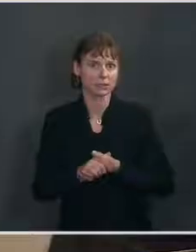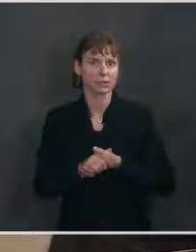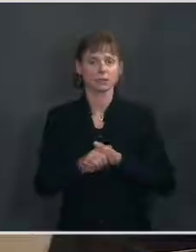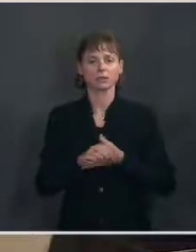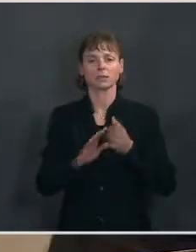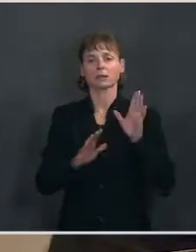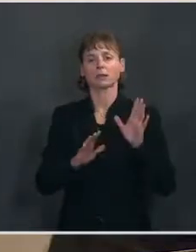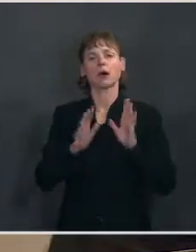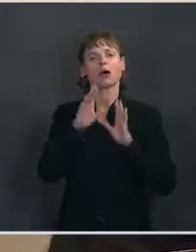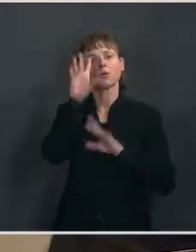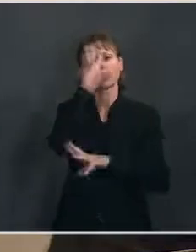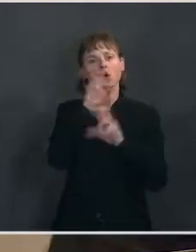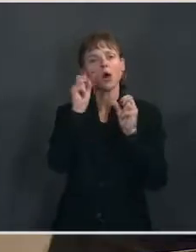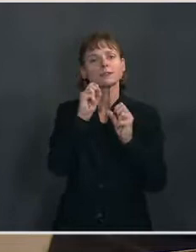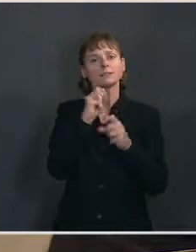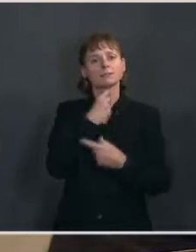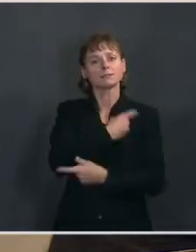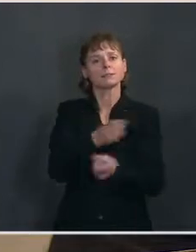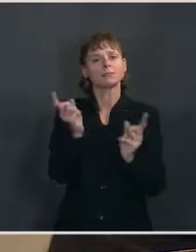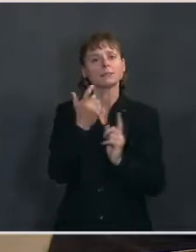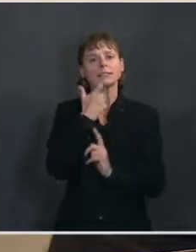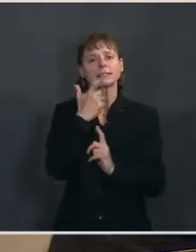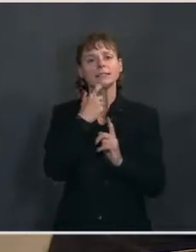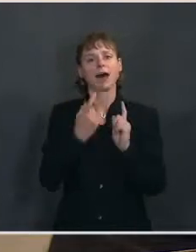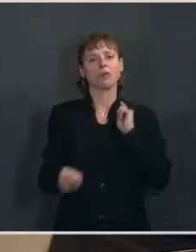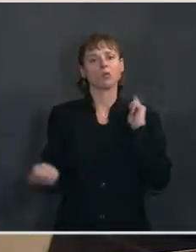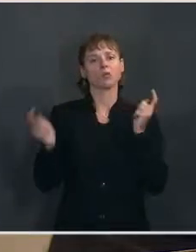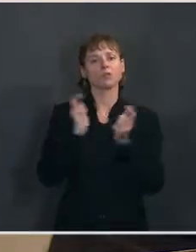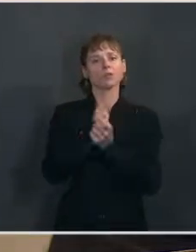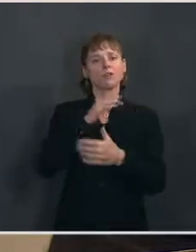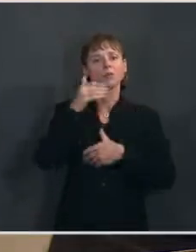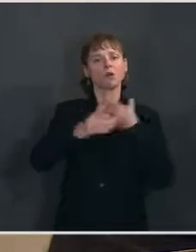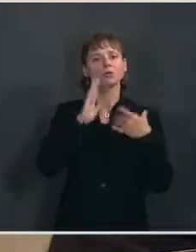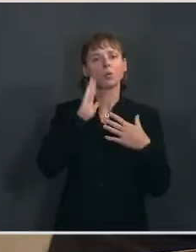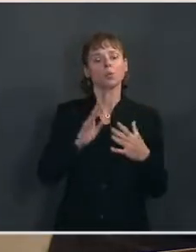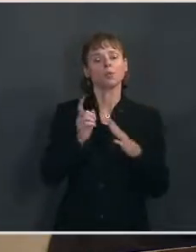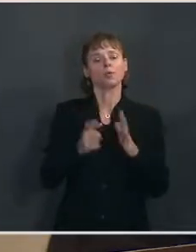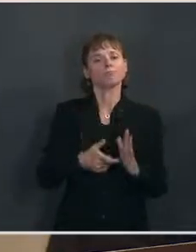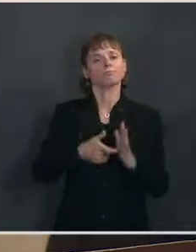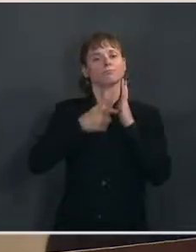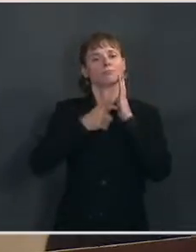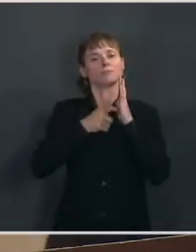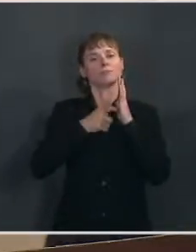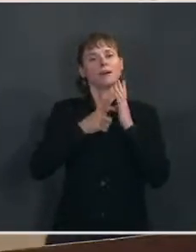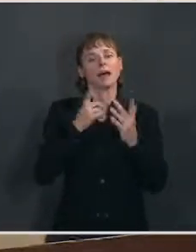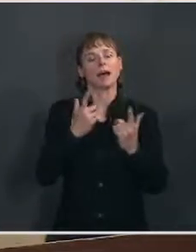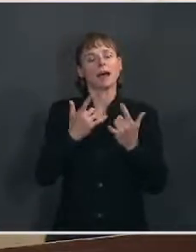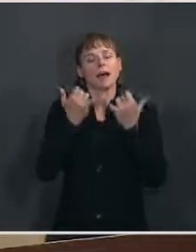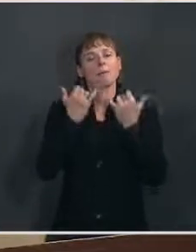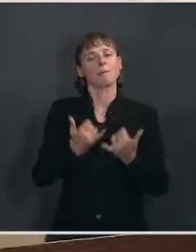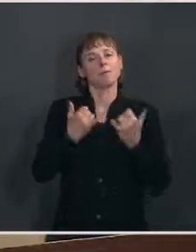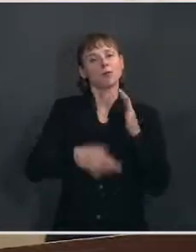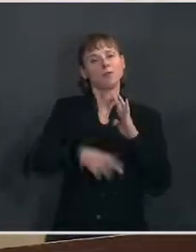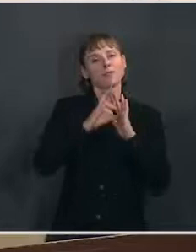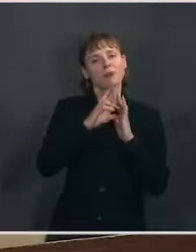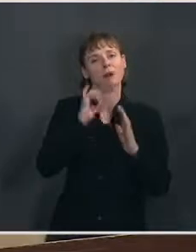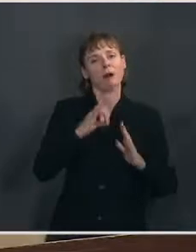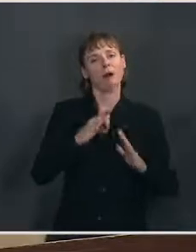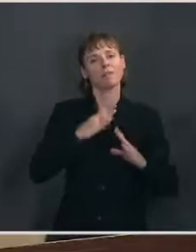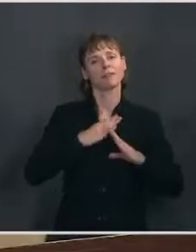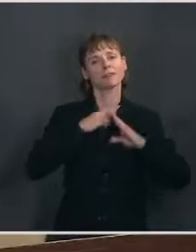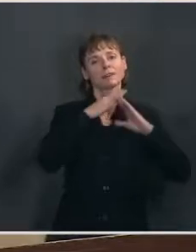on the President's statement that he put out, he says the reversal of progress will necessitate an immediate review of our sanctions laws and authorities, followed by appropriate action.